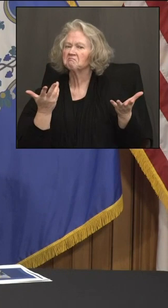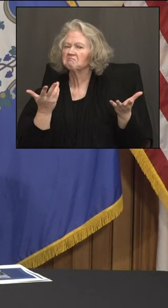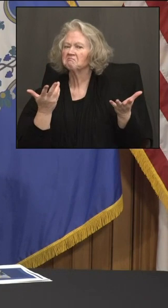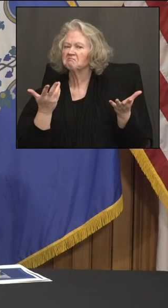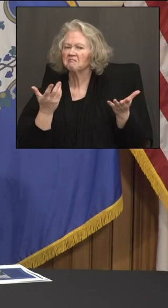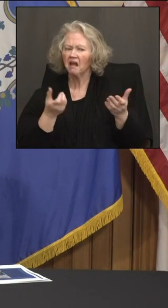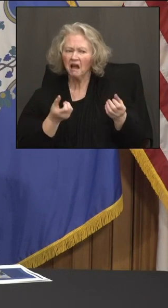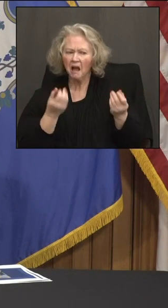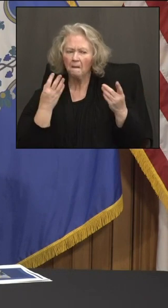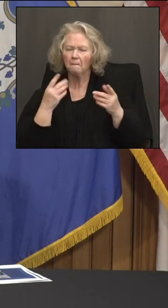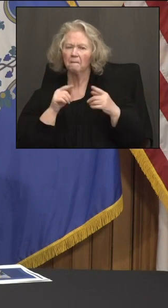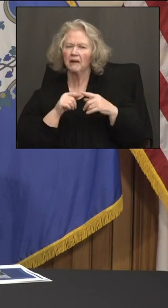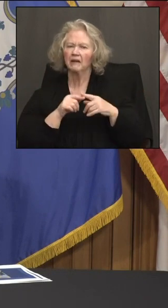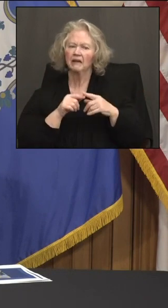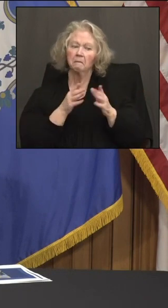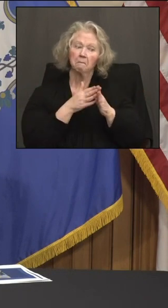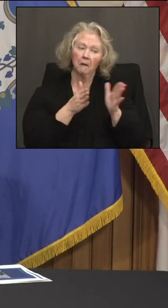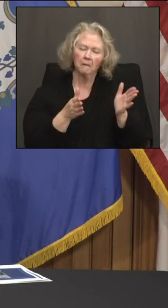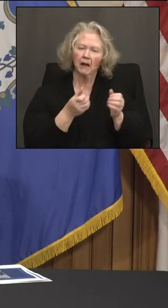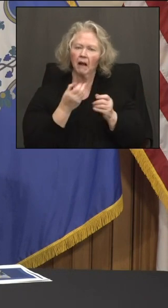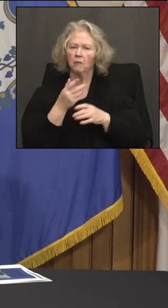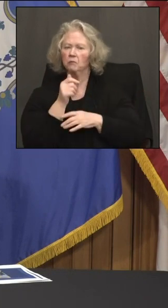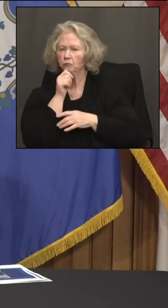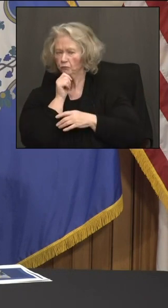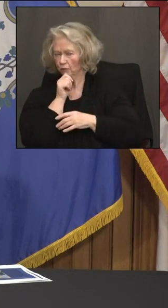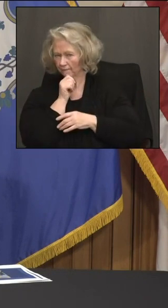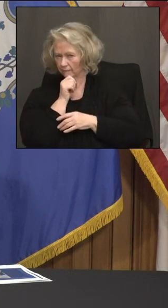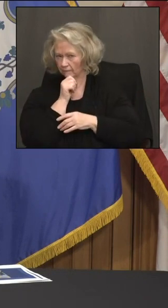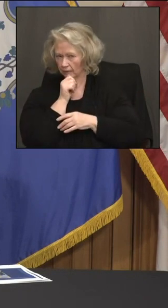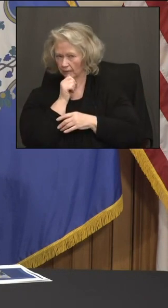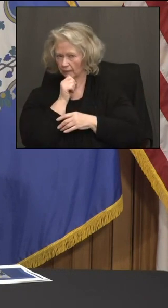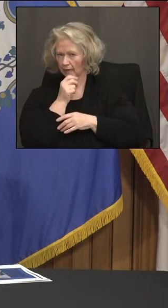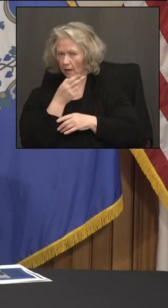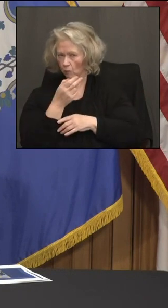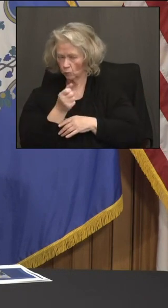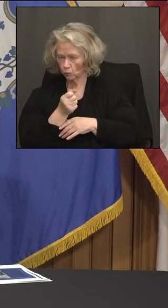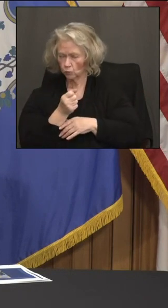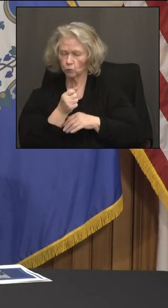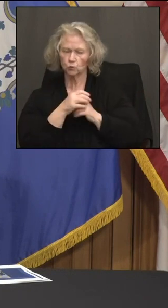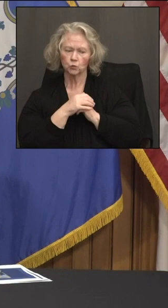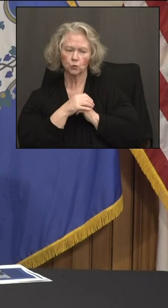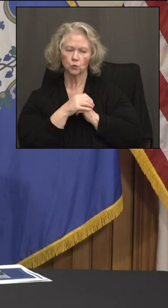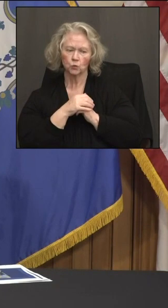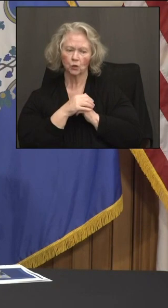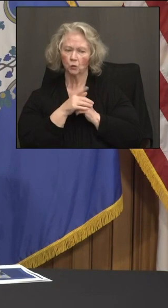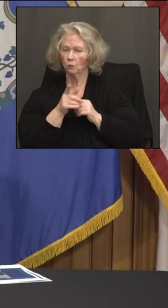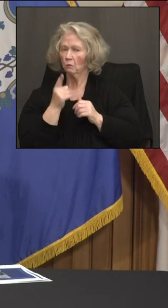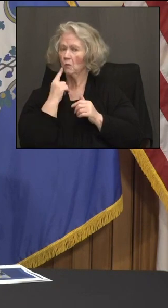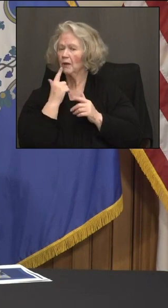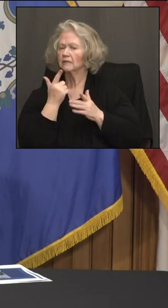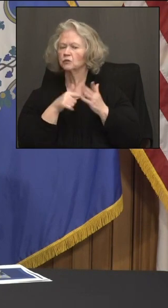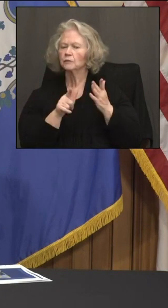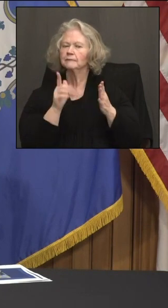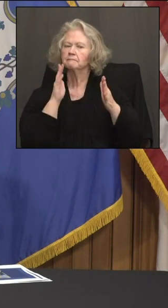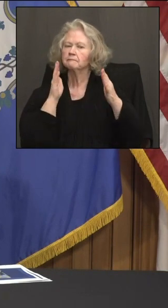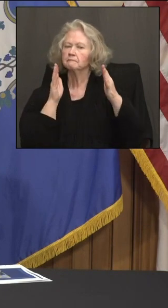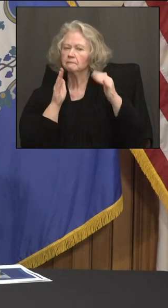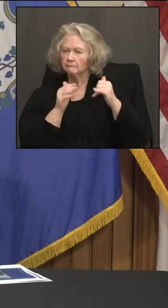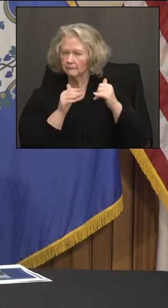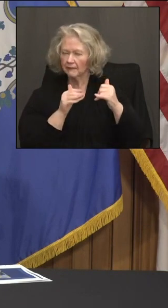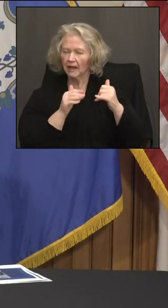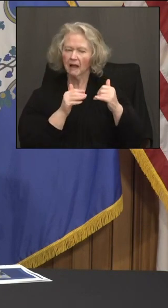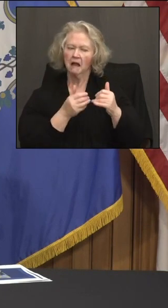attending public and private high schools in Connecticut? And do you have like an anticipated number of